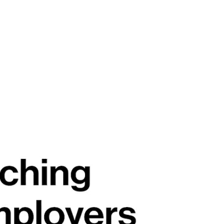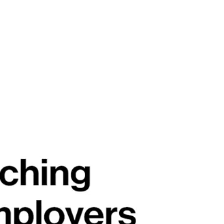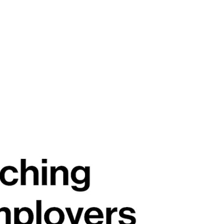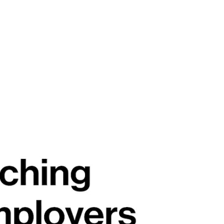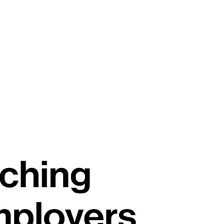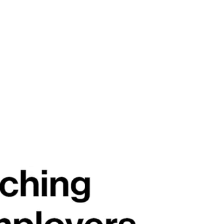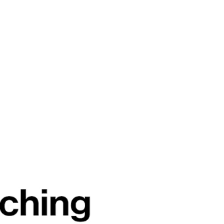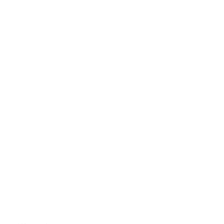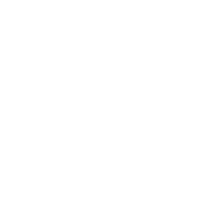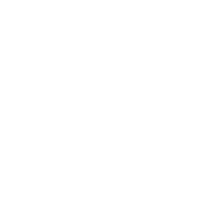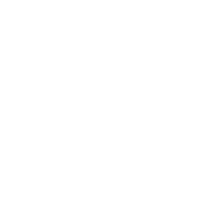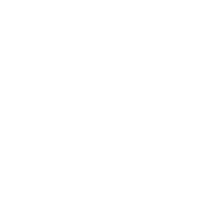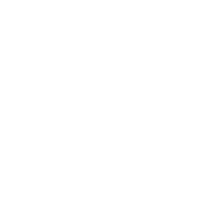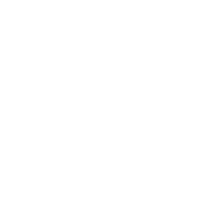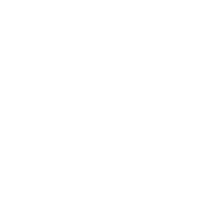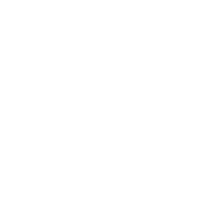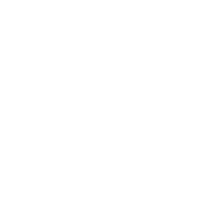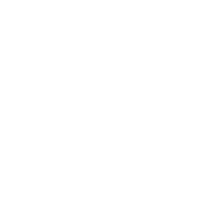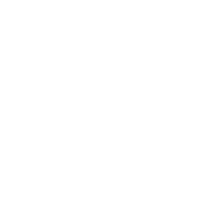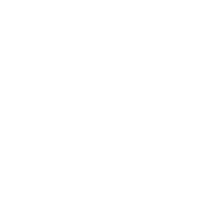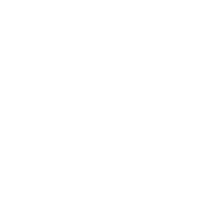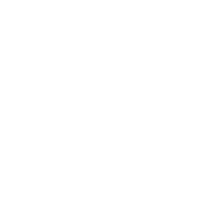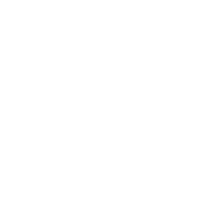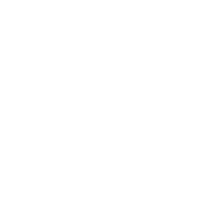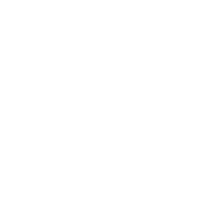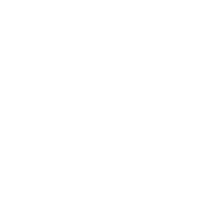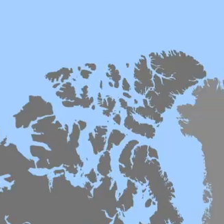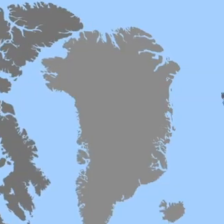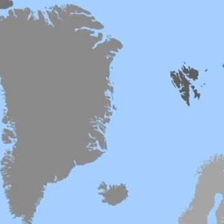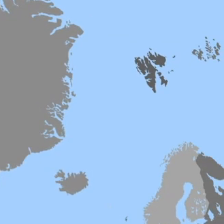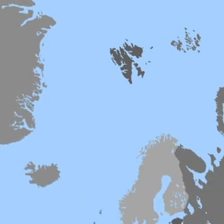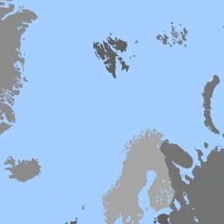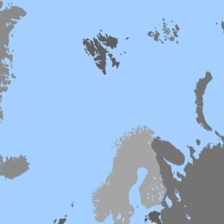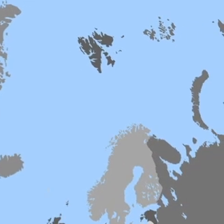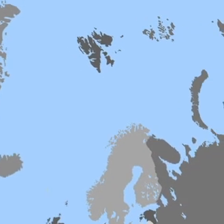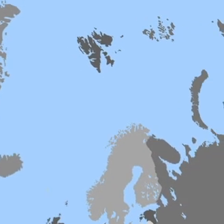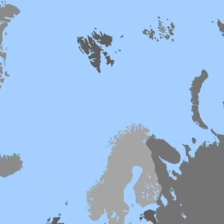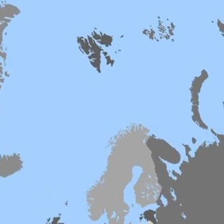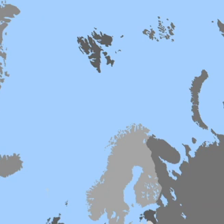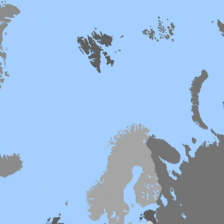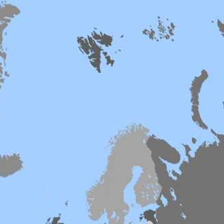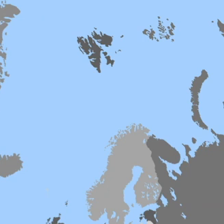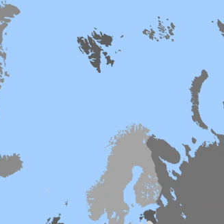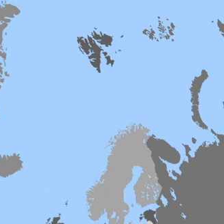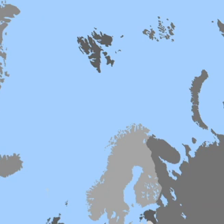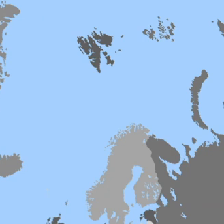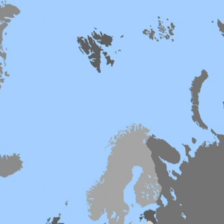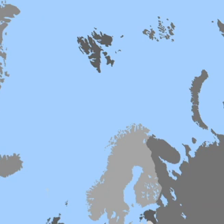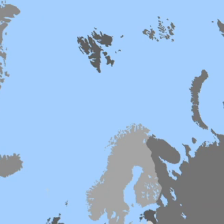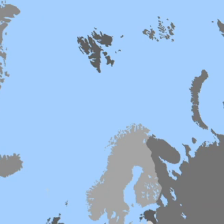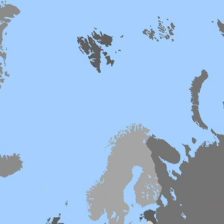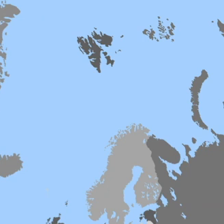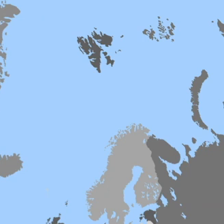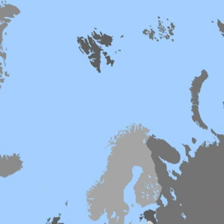Autism Employment Facilitator. A skills-based approach to matching job seekers with autism to local